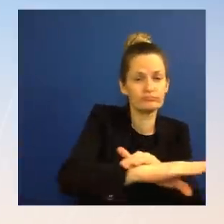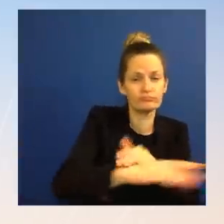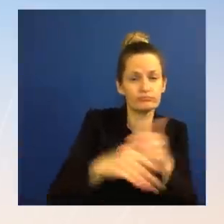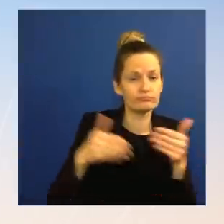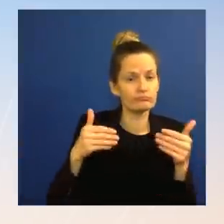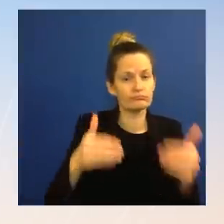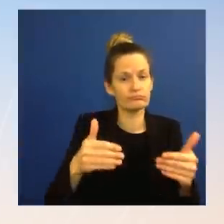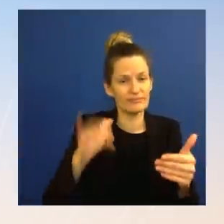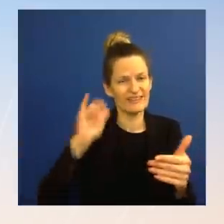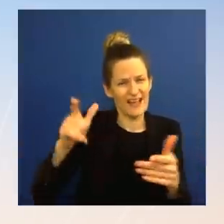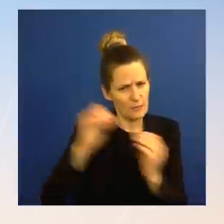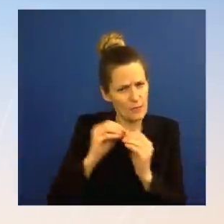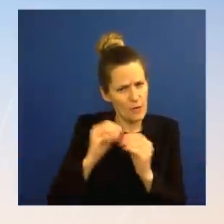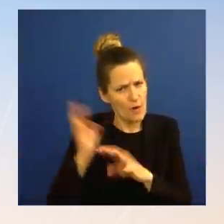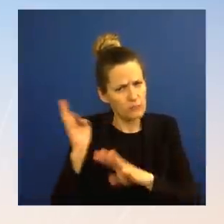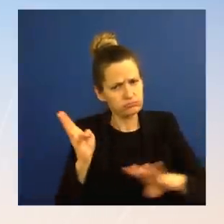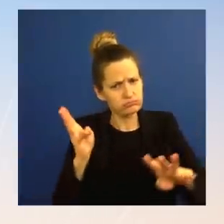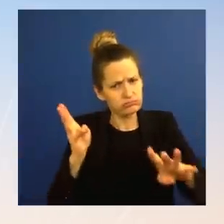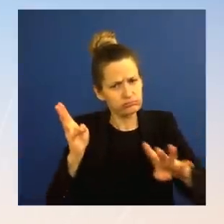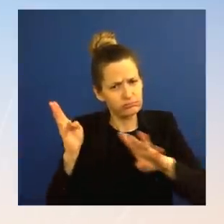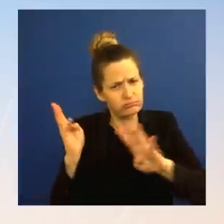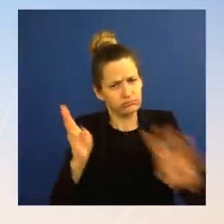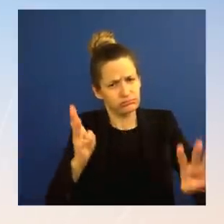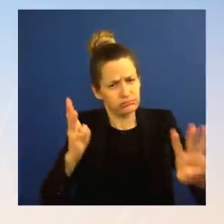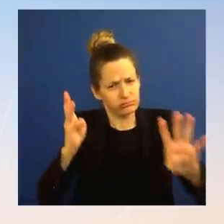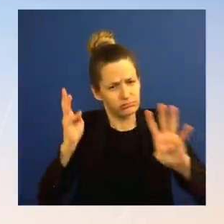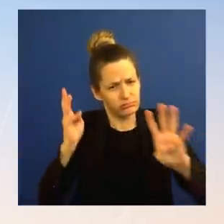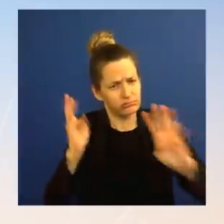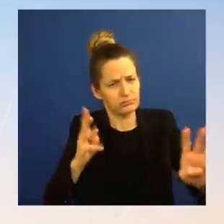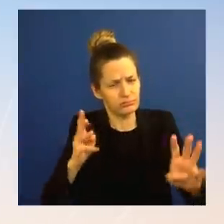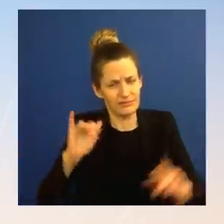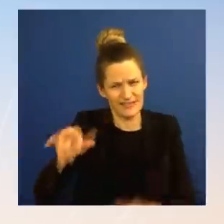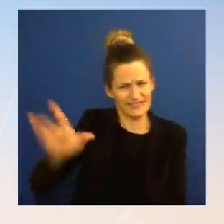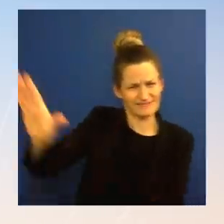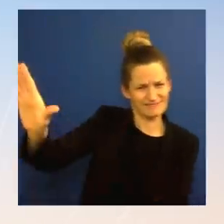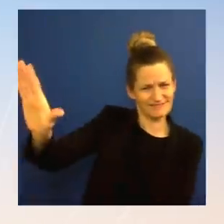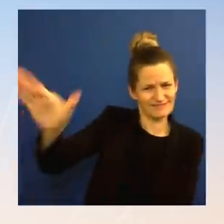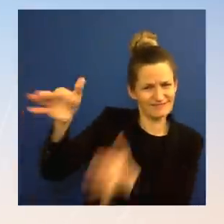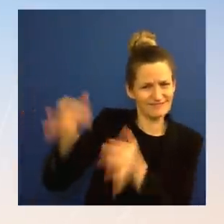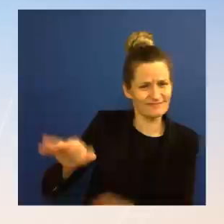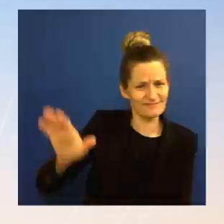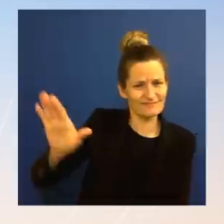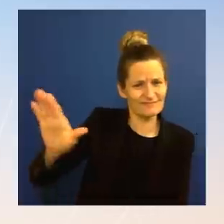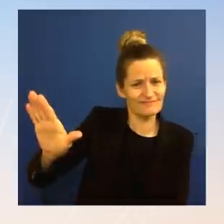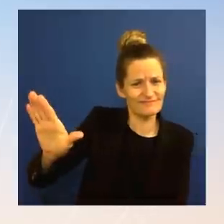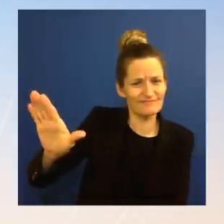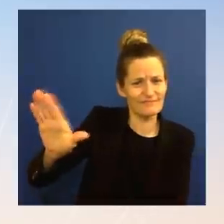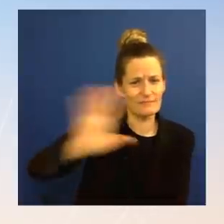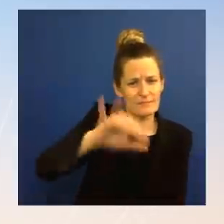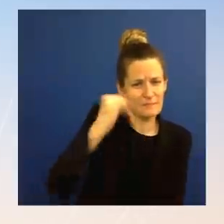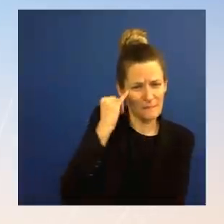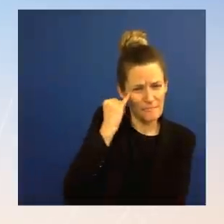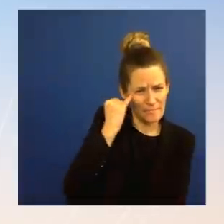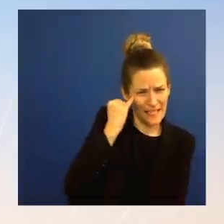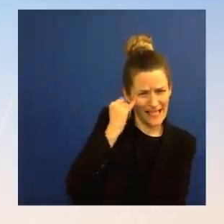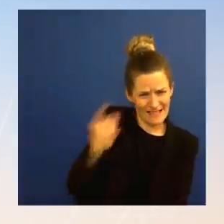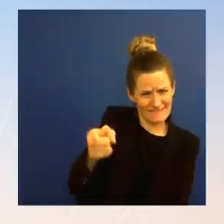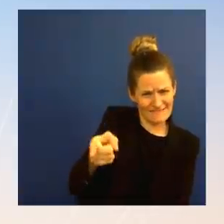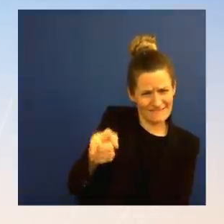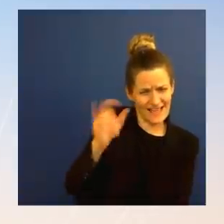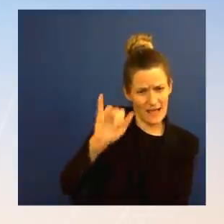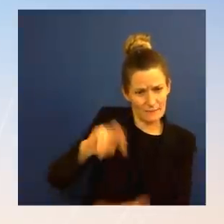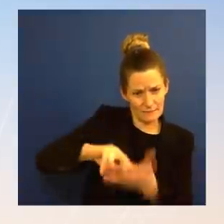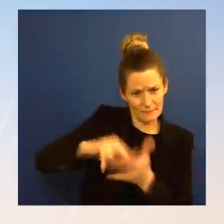President Putin's buildup of military troops is leading to volatility and an increase in oil and prices, hence you have a Putin